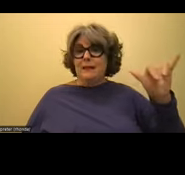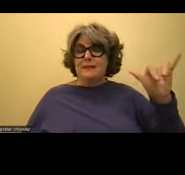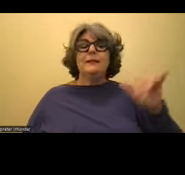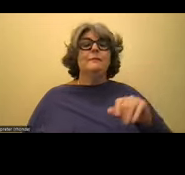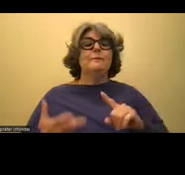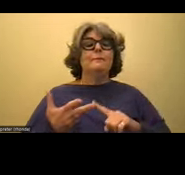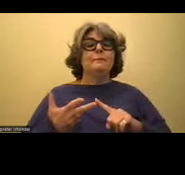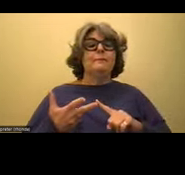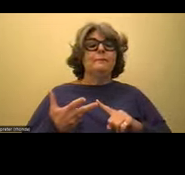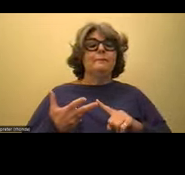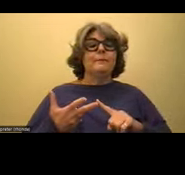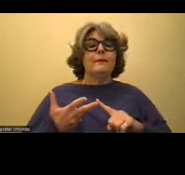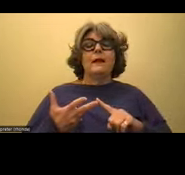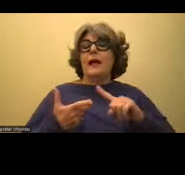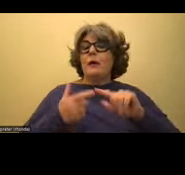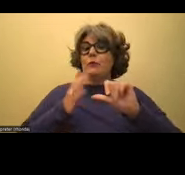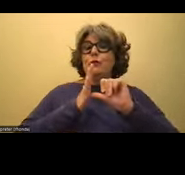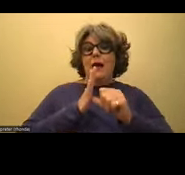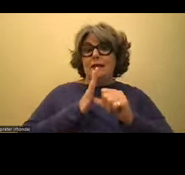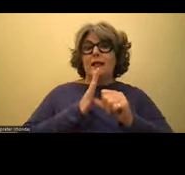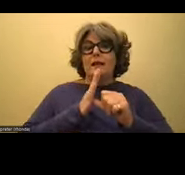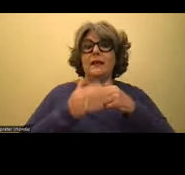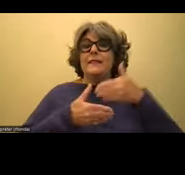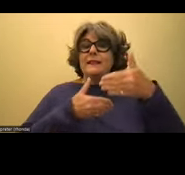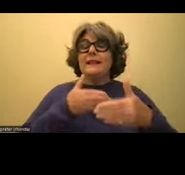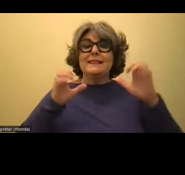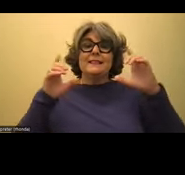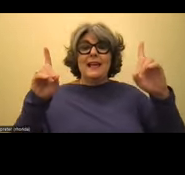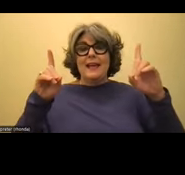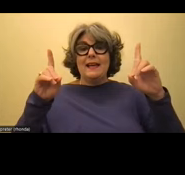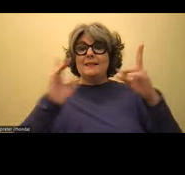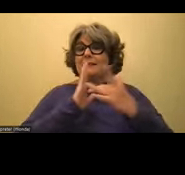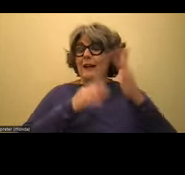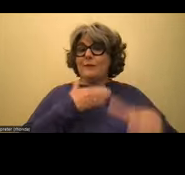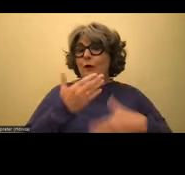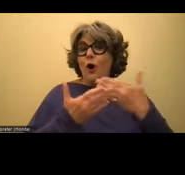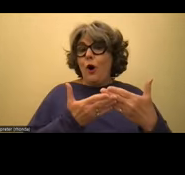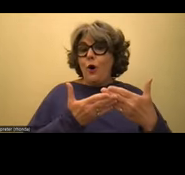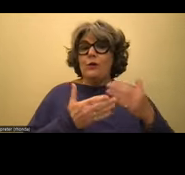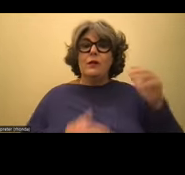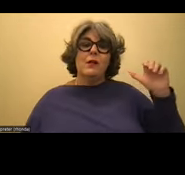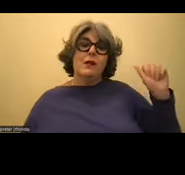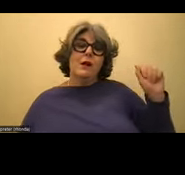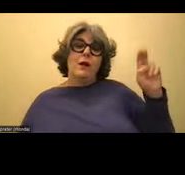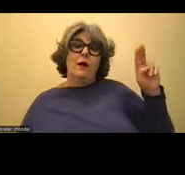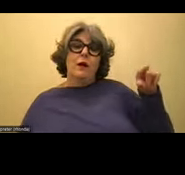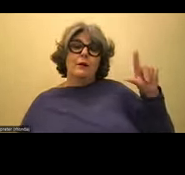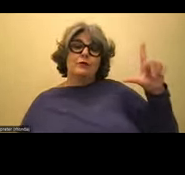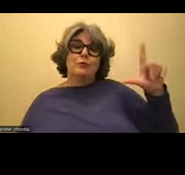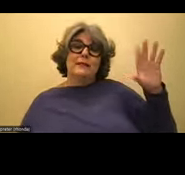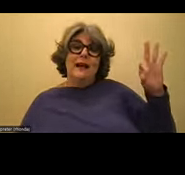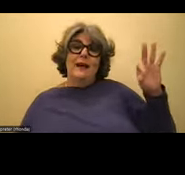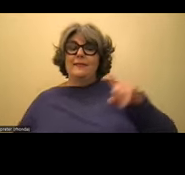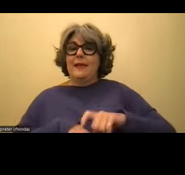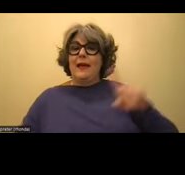I also want to highlight that the next EdTech for All webinar is on August 29th at 1 p.m.